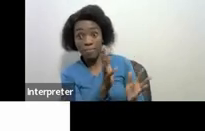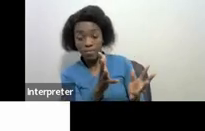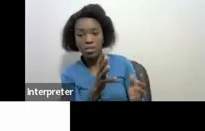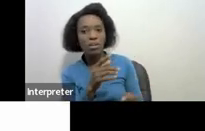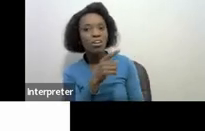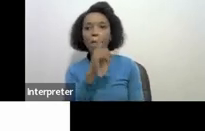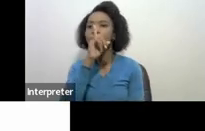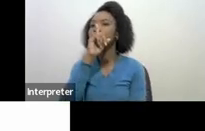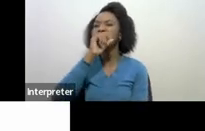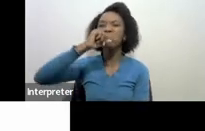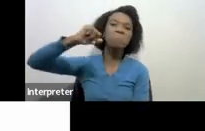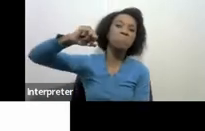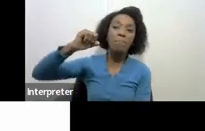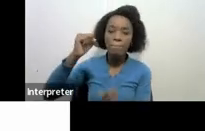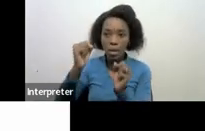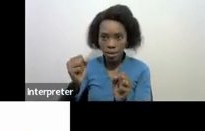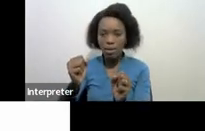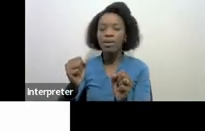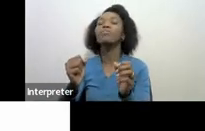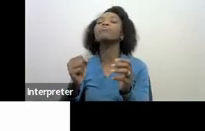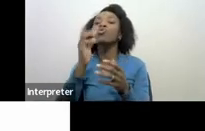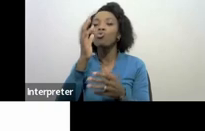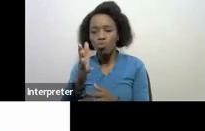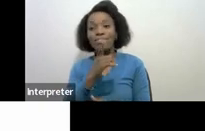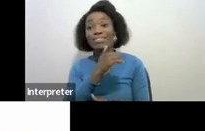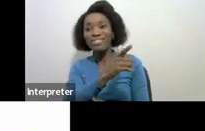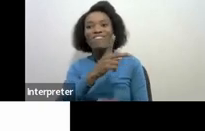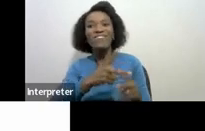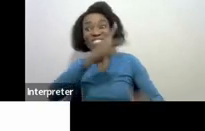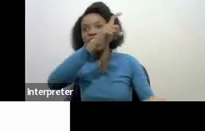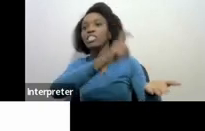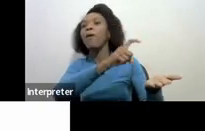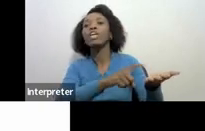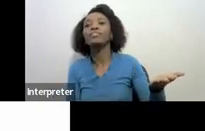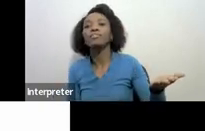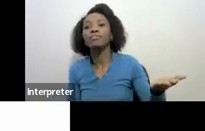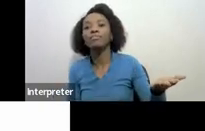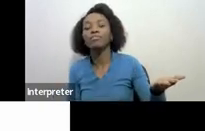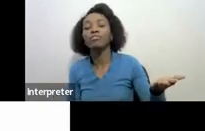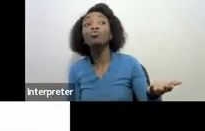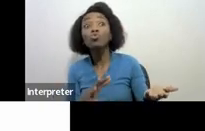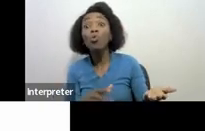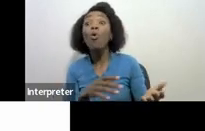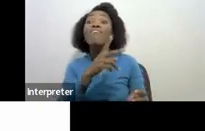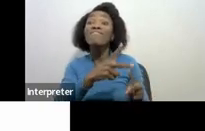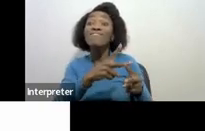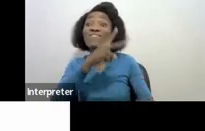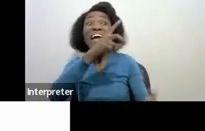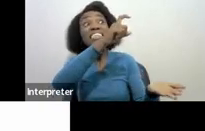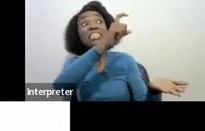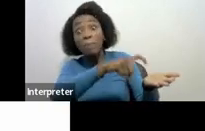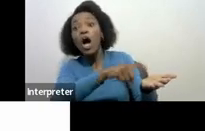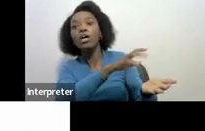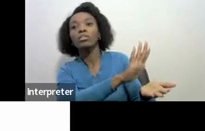don't respond to that then we have what we call a final demand we issue a final demand this final demand has got a very very